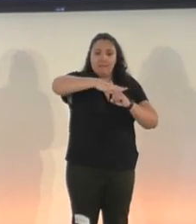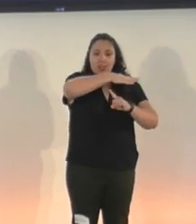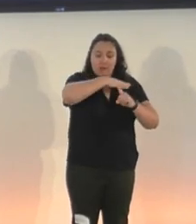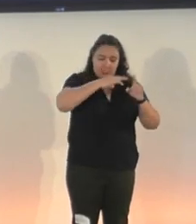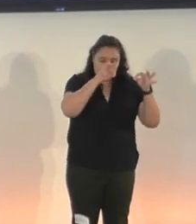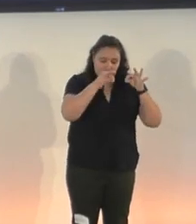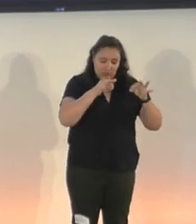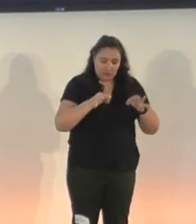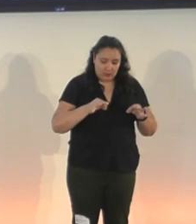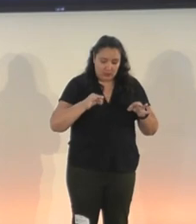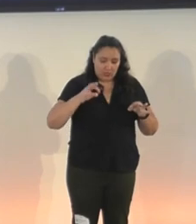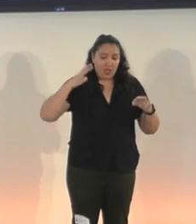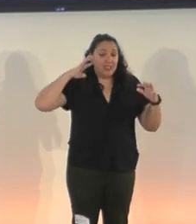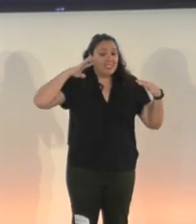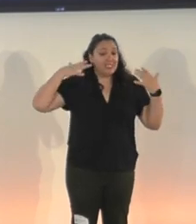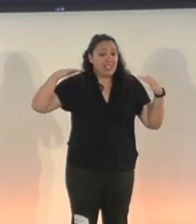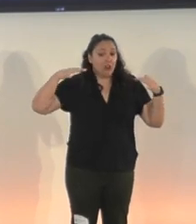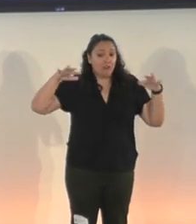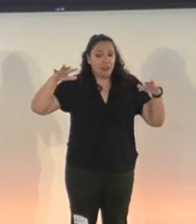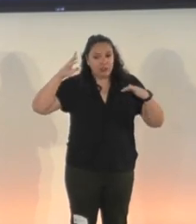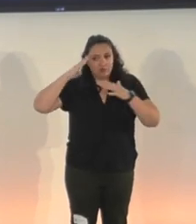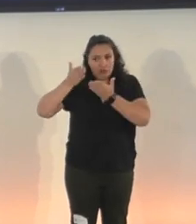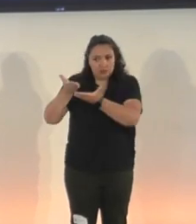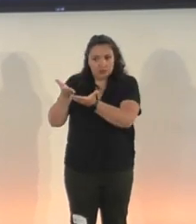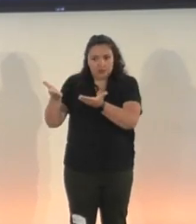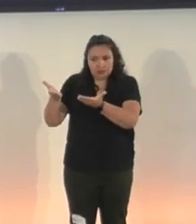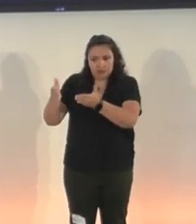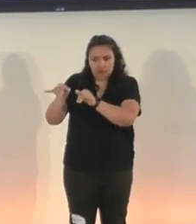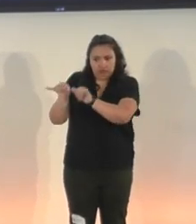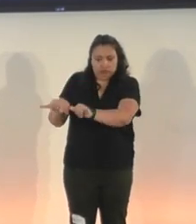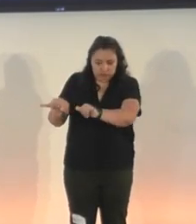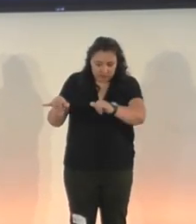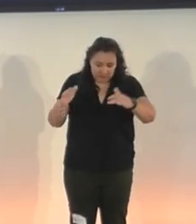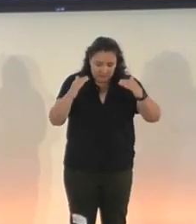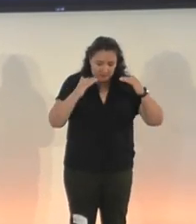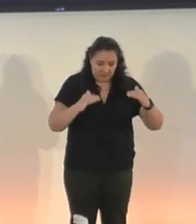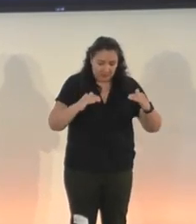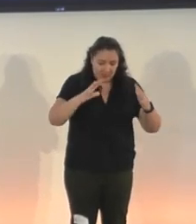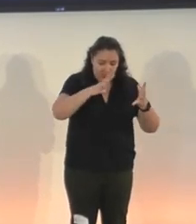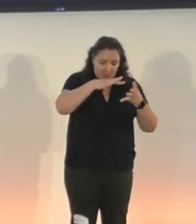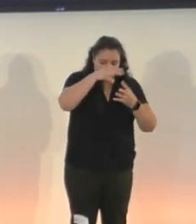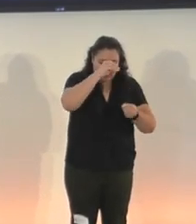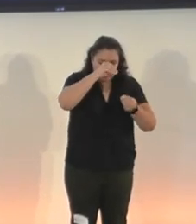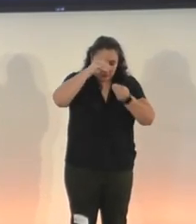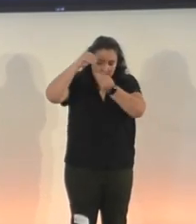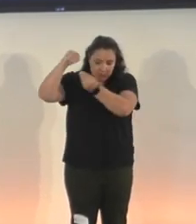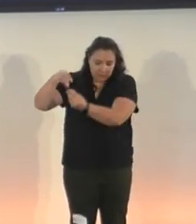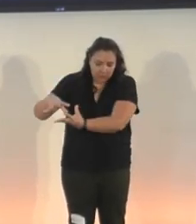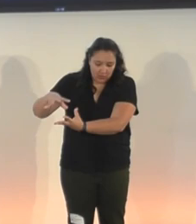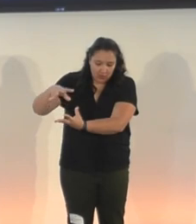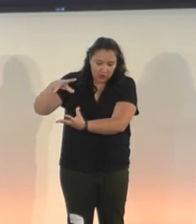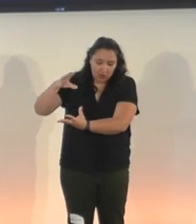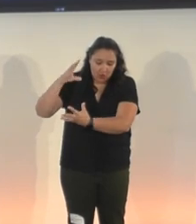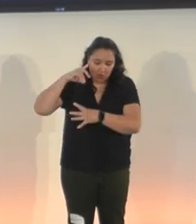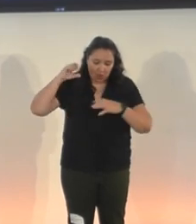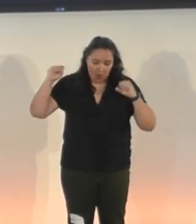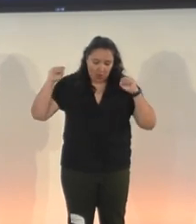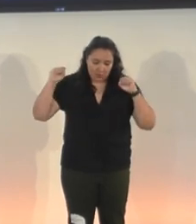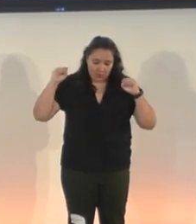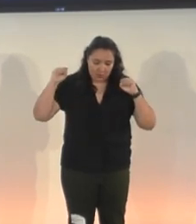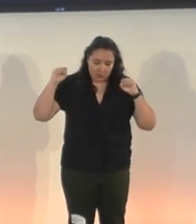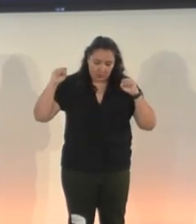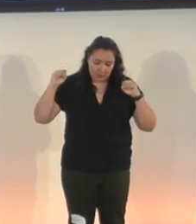sound effects to stationary items, teleportation audio, descriptions for cinematic events, and auto